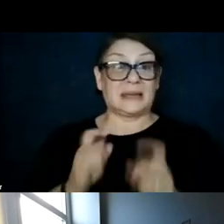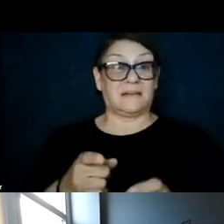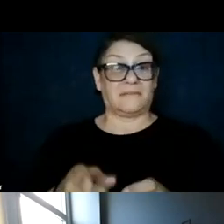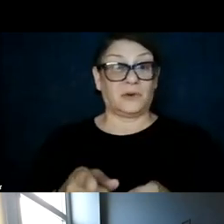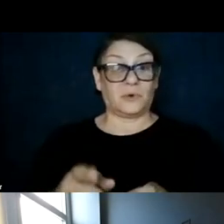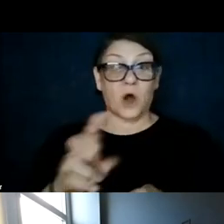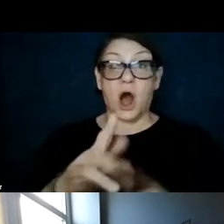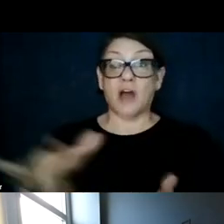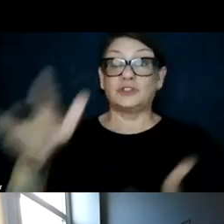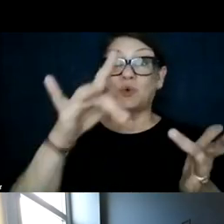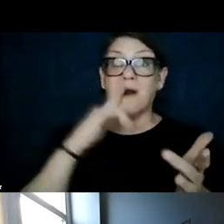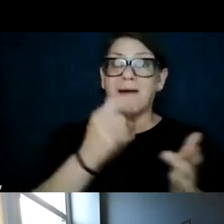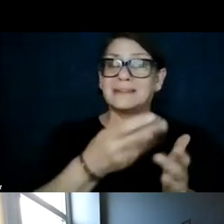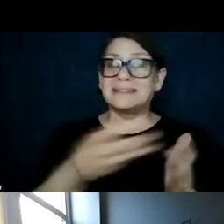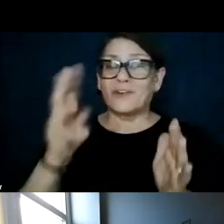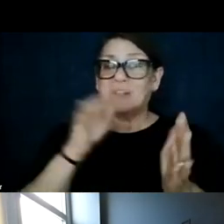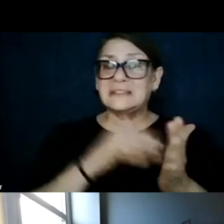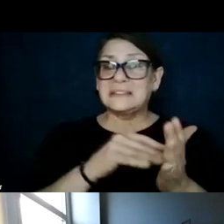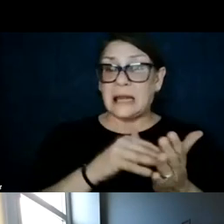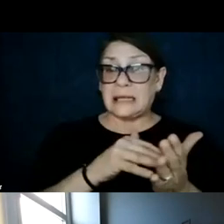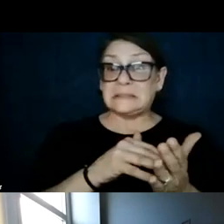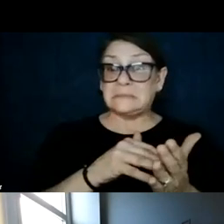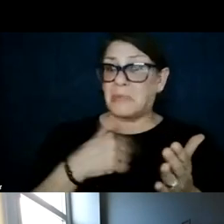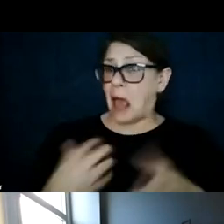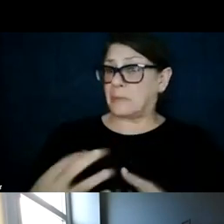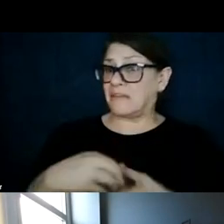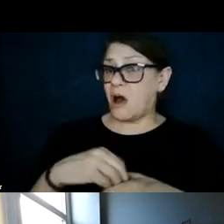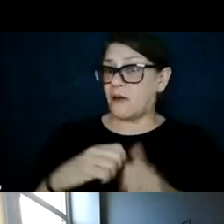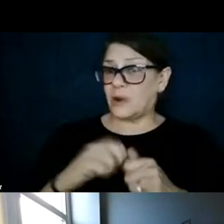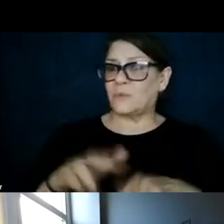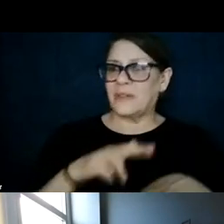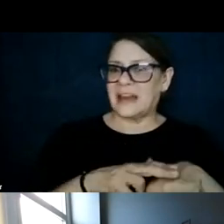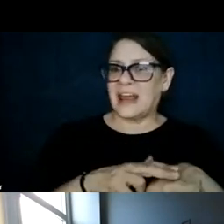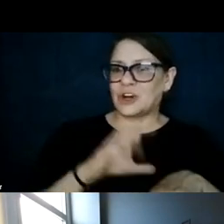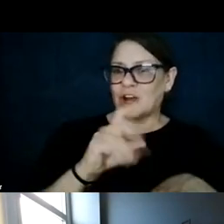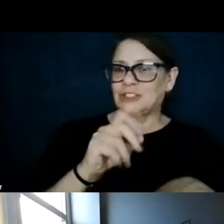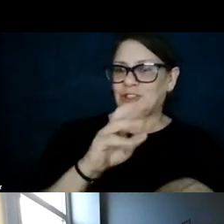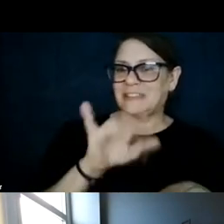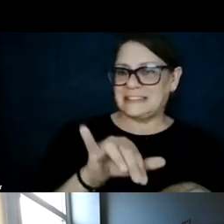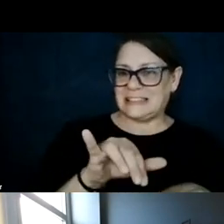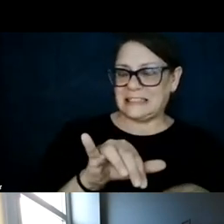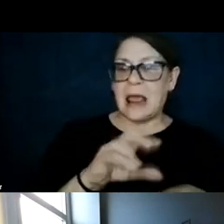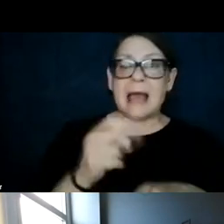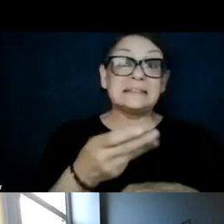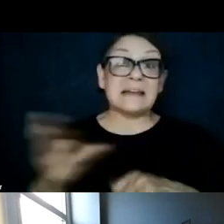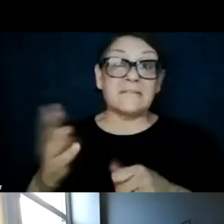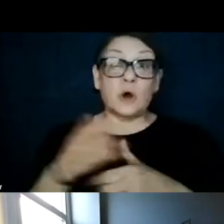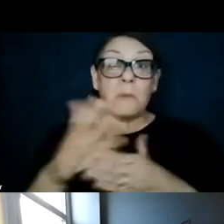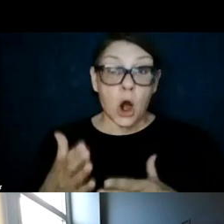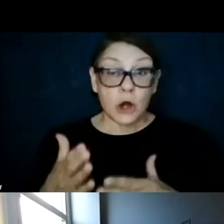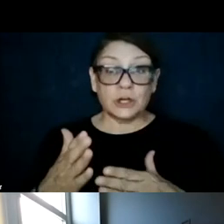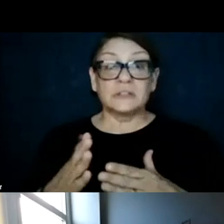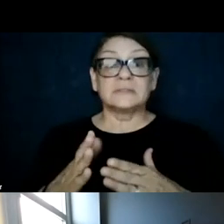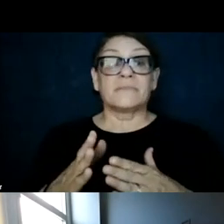tour of several studies that I've been a part of with the Nature Conservancy and several partners, Evolved